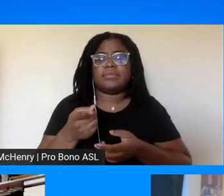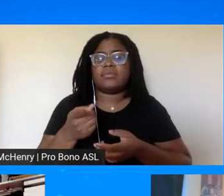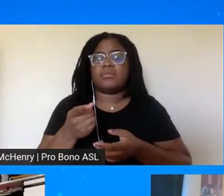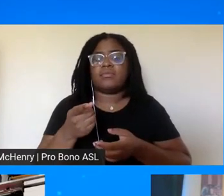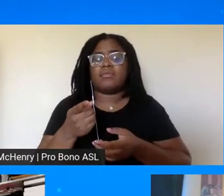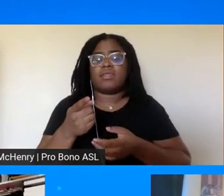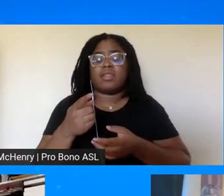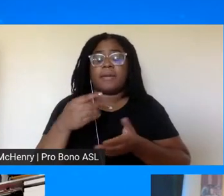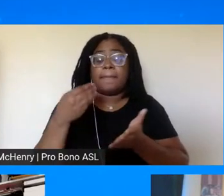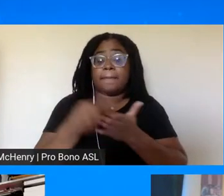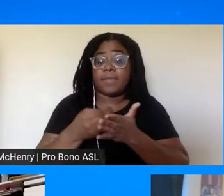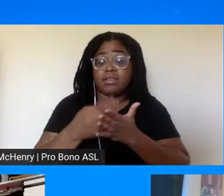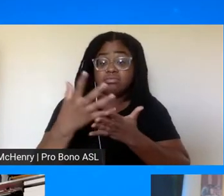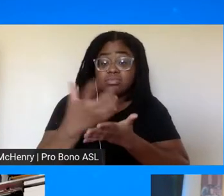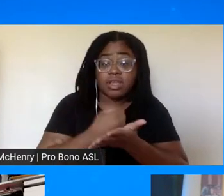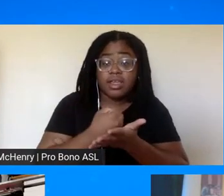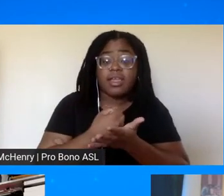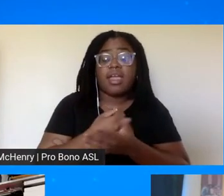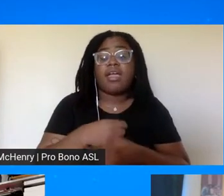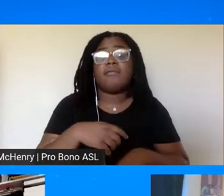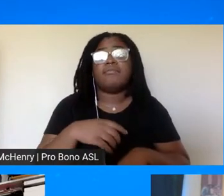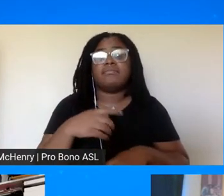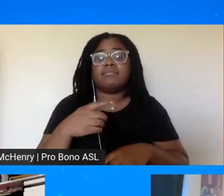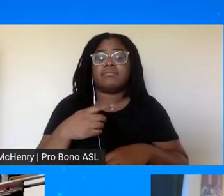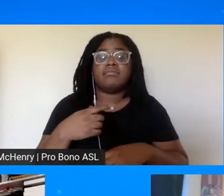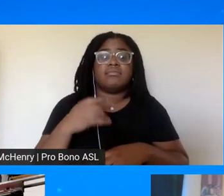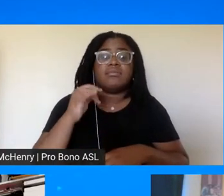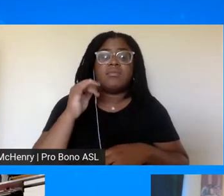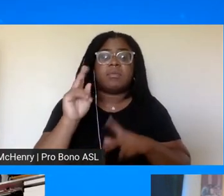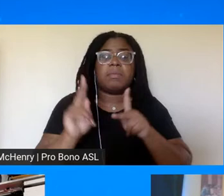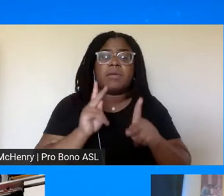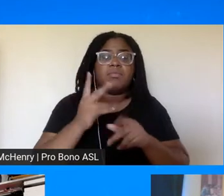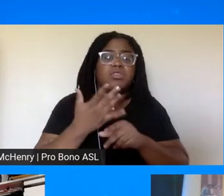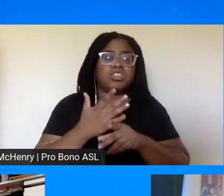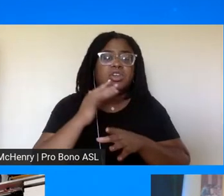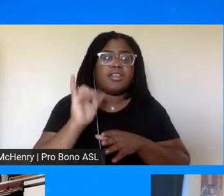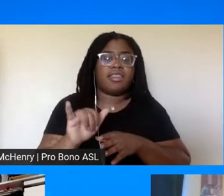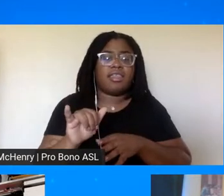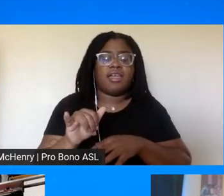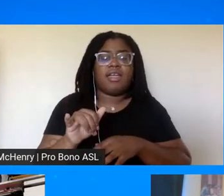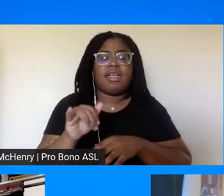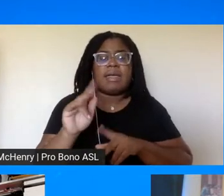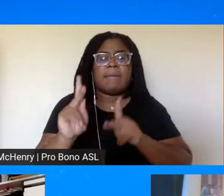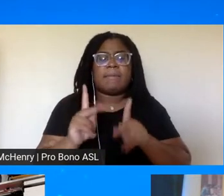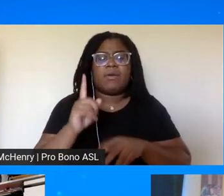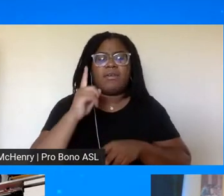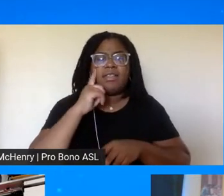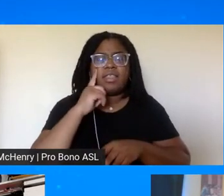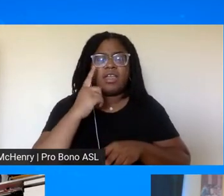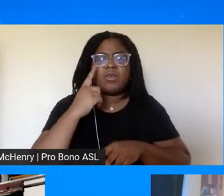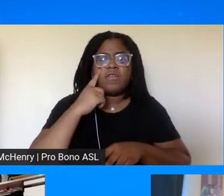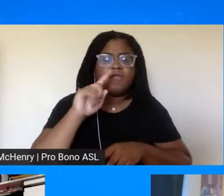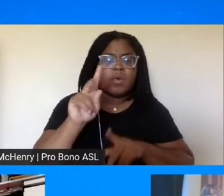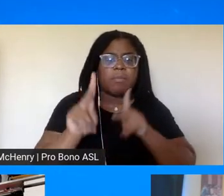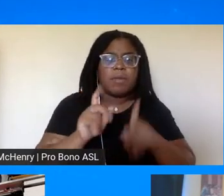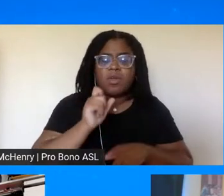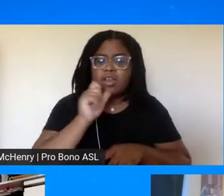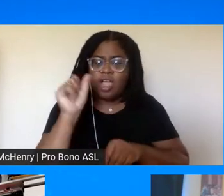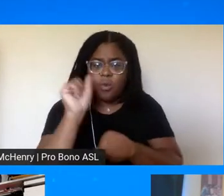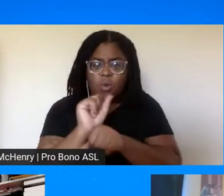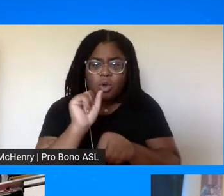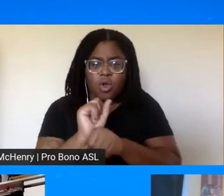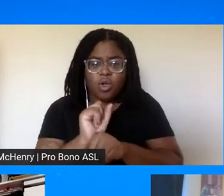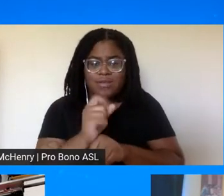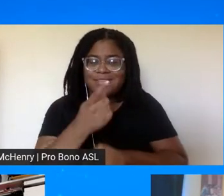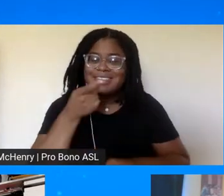and often when we when we share about that people make it seem as though he was for people not working because they